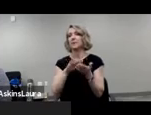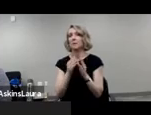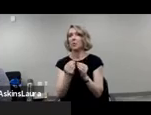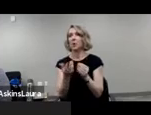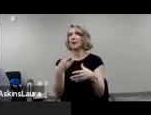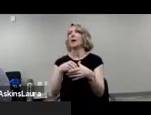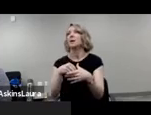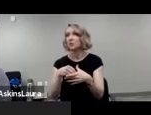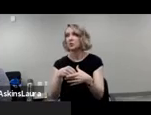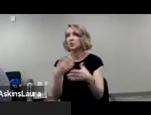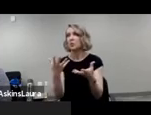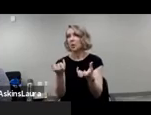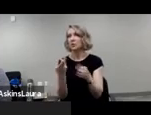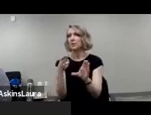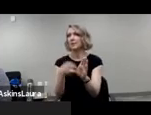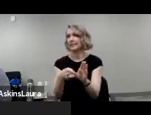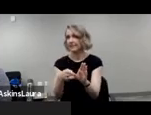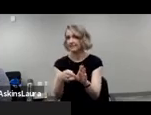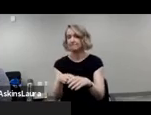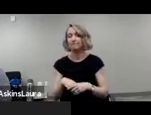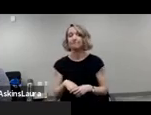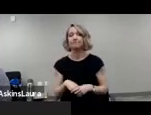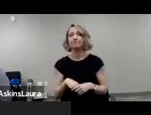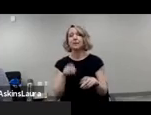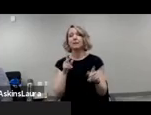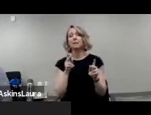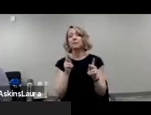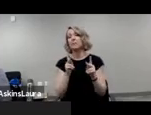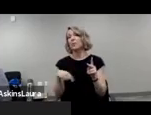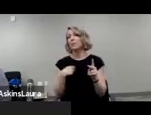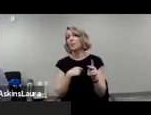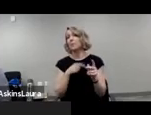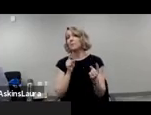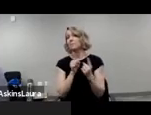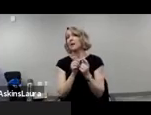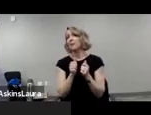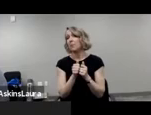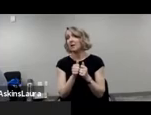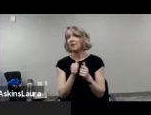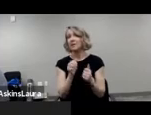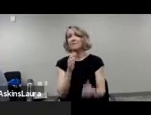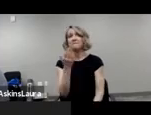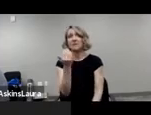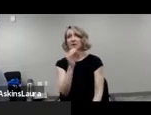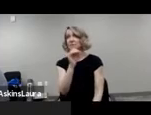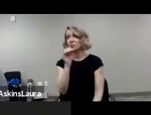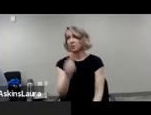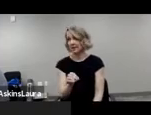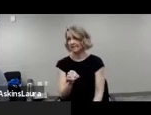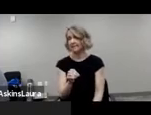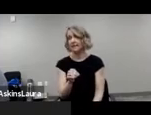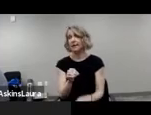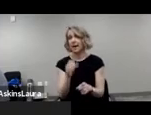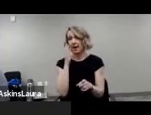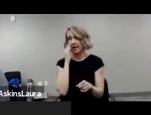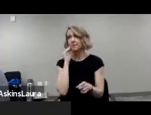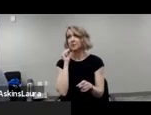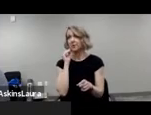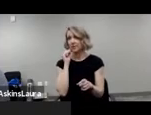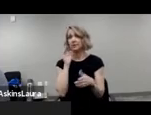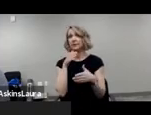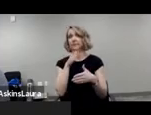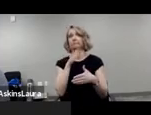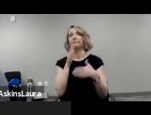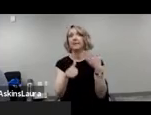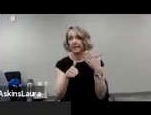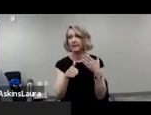participating. Of the people that we met with, only 13 percent of them had ever completed the U.S. Census. So this